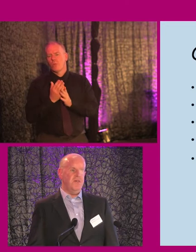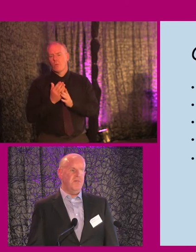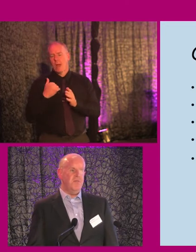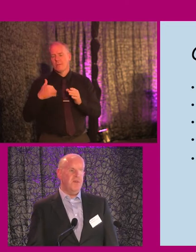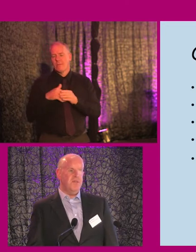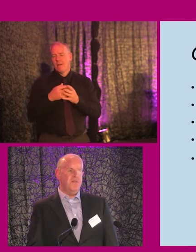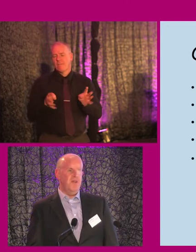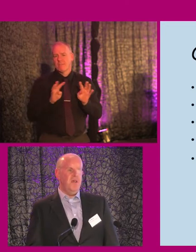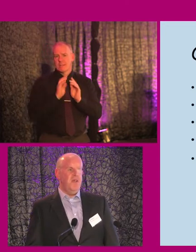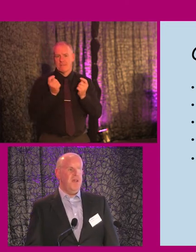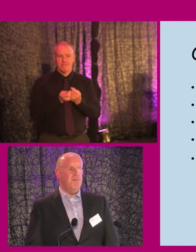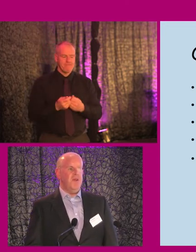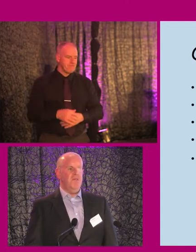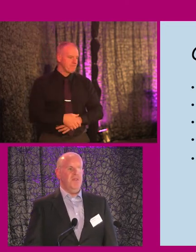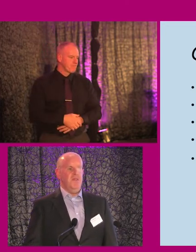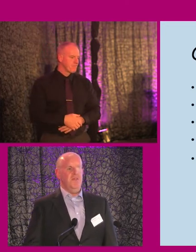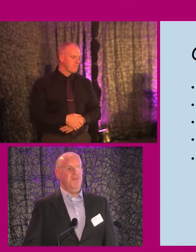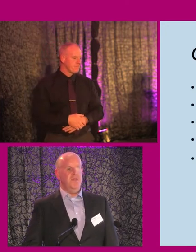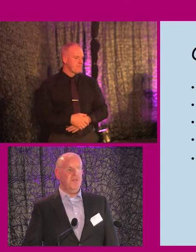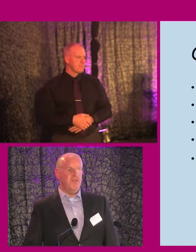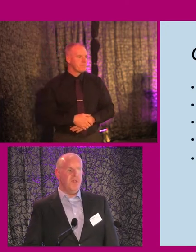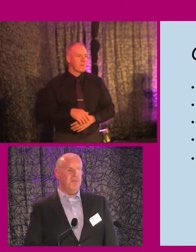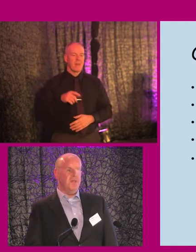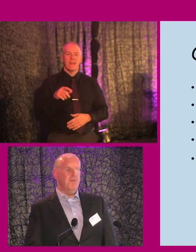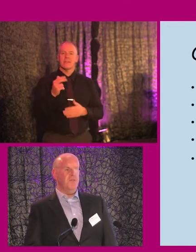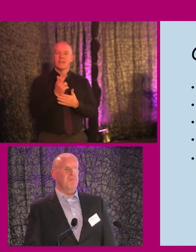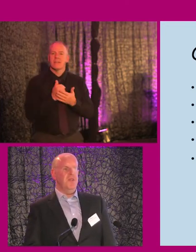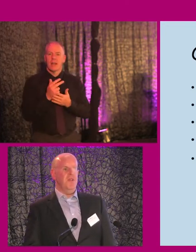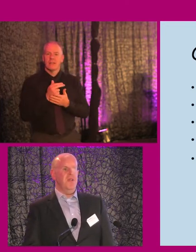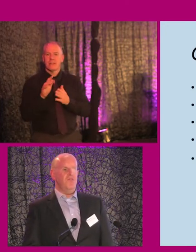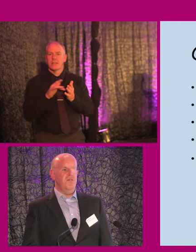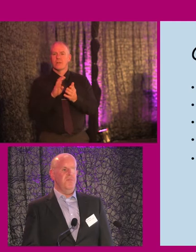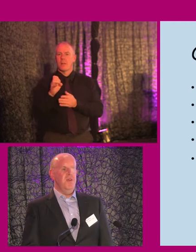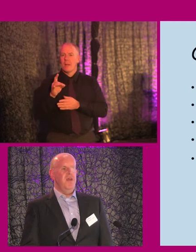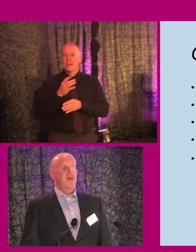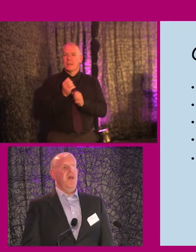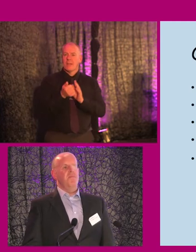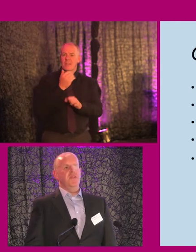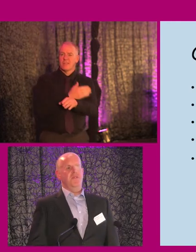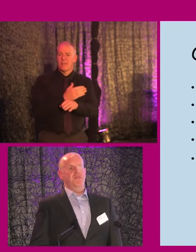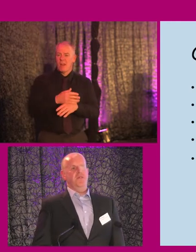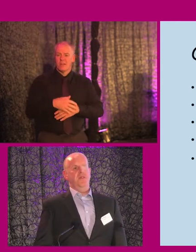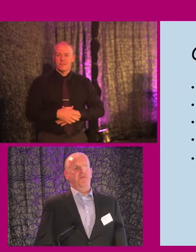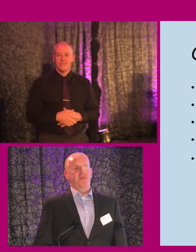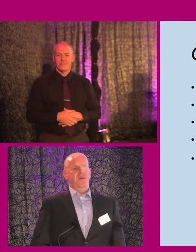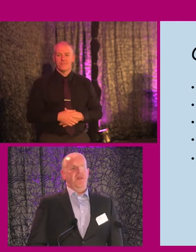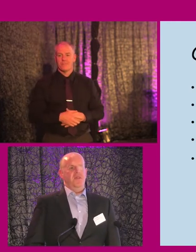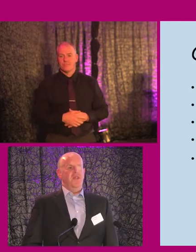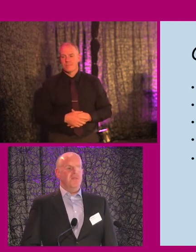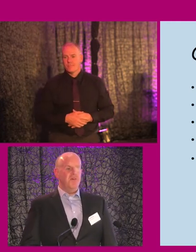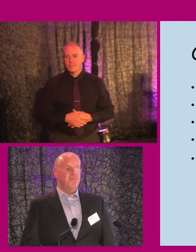delighted to be a part of, back when the design of the central bank building was being drawn up. It's kind of